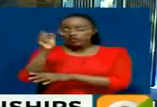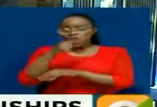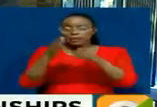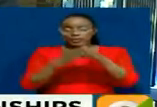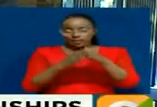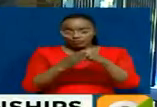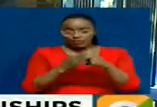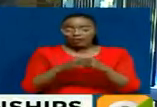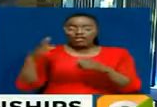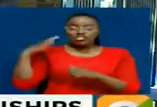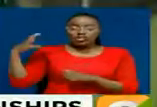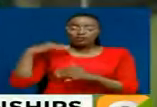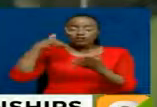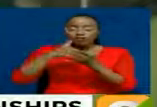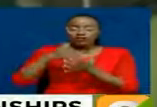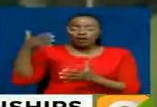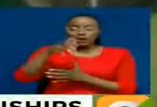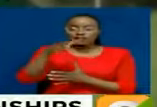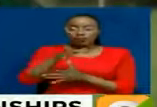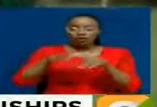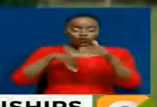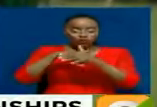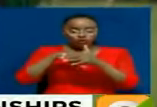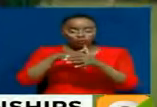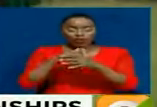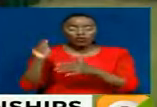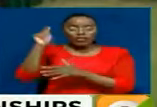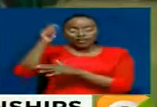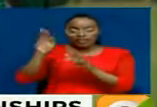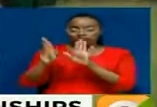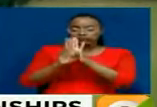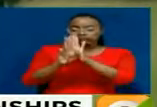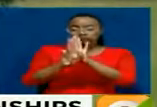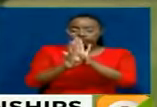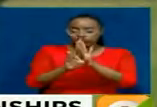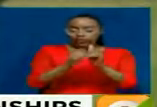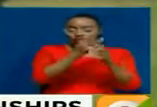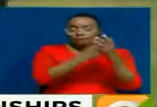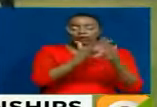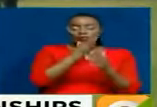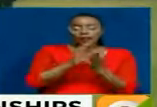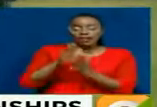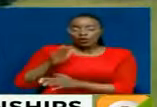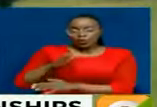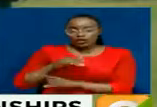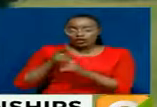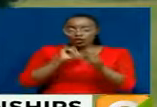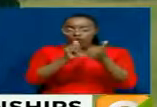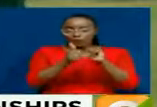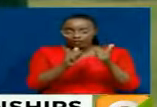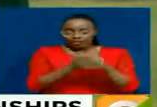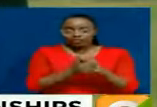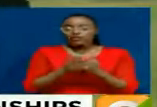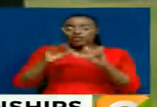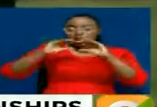of September. The championships will involve basketball and football, with Kenya set to be represented in both the men's and women's competitions.